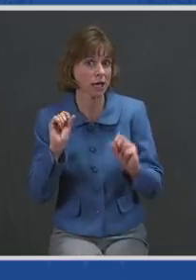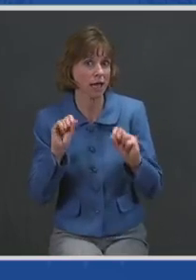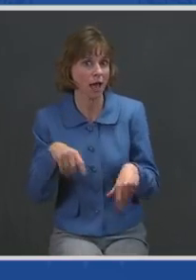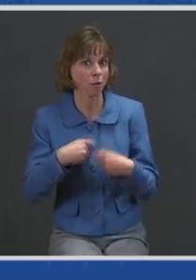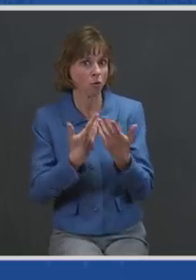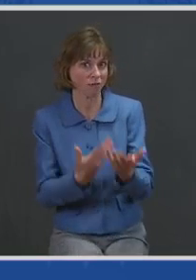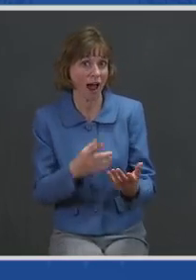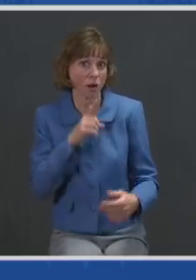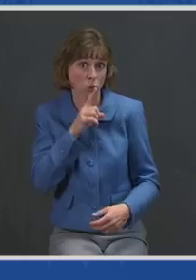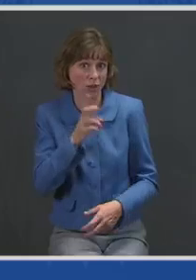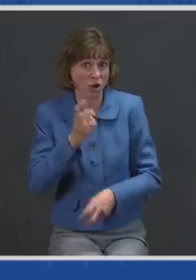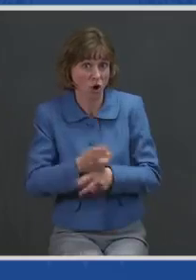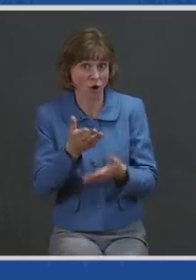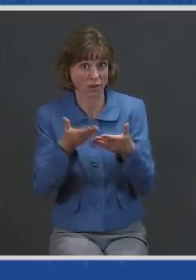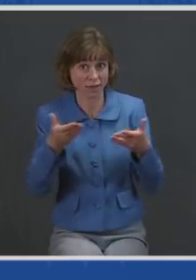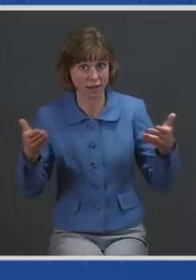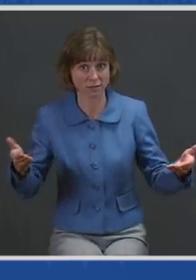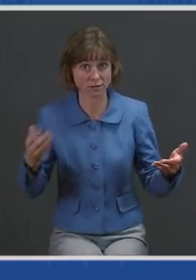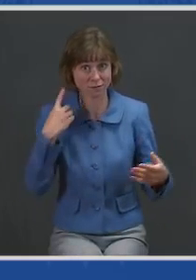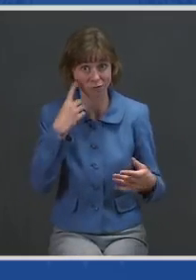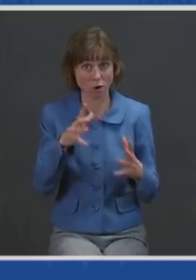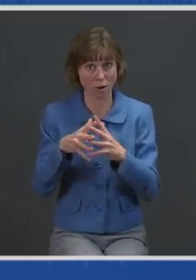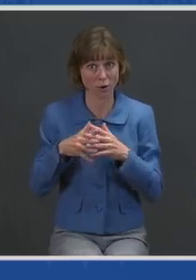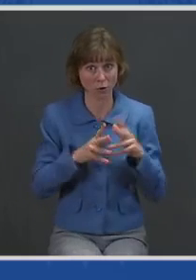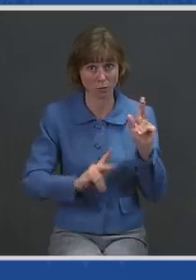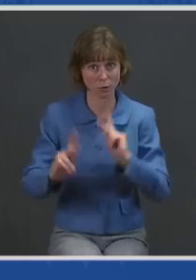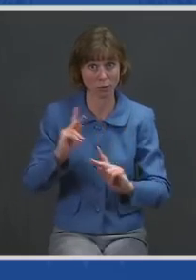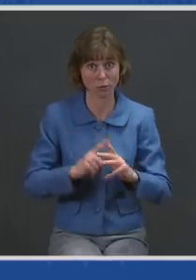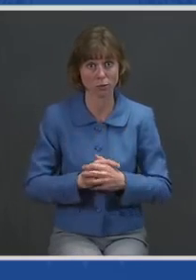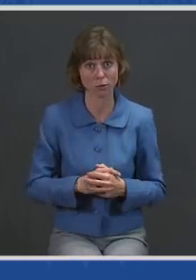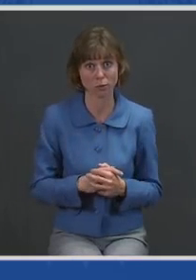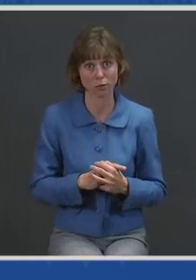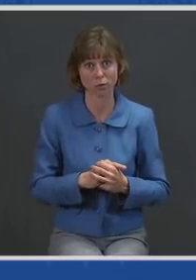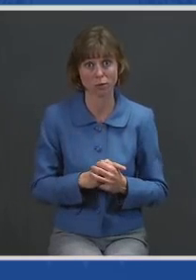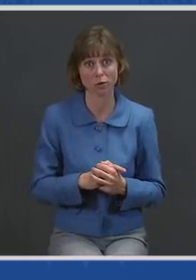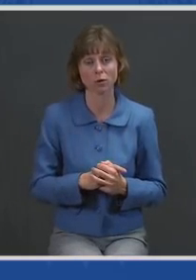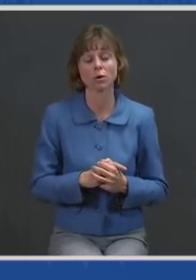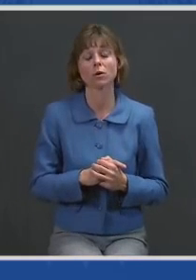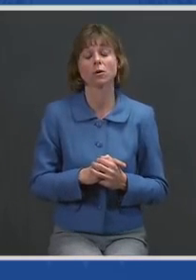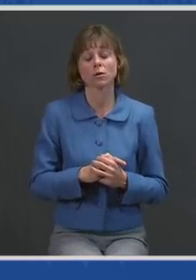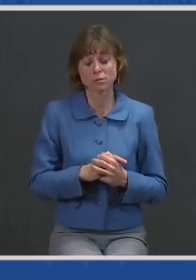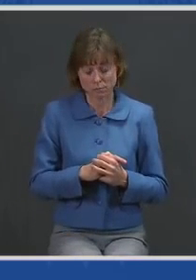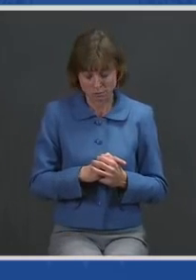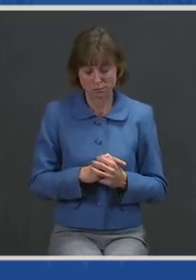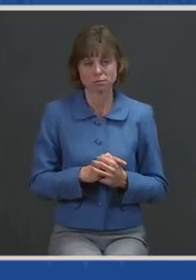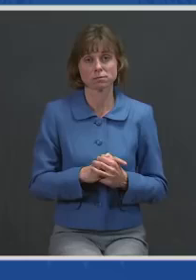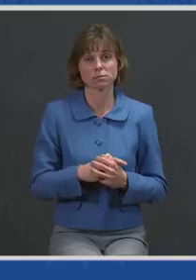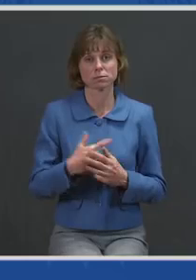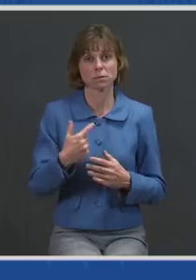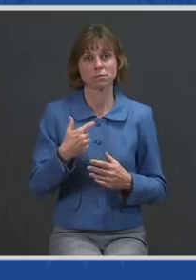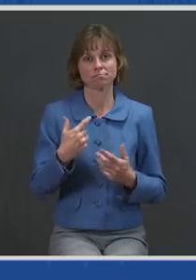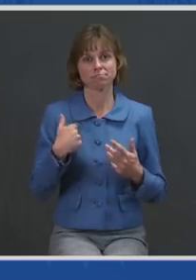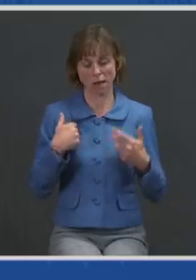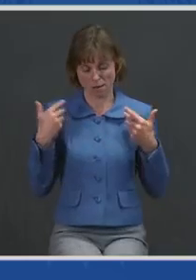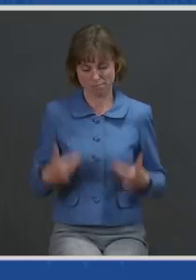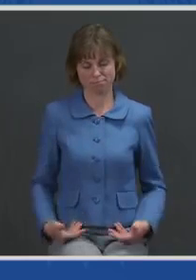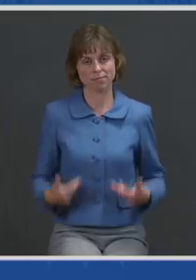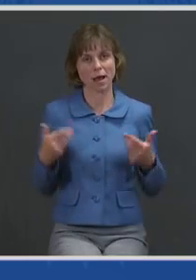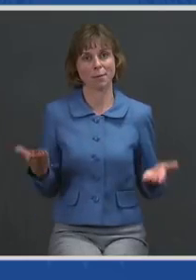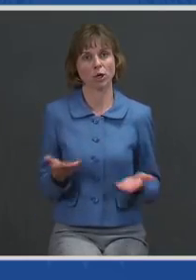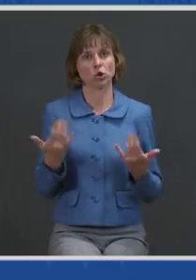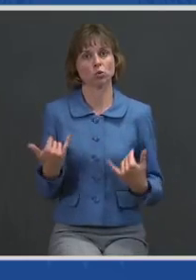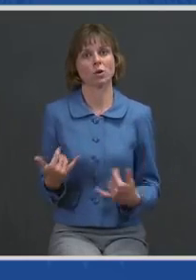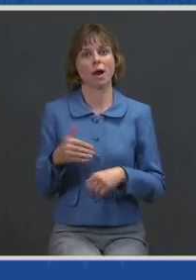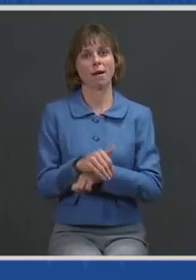on really hard things for the American people. But as I stand here tonight, we're proving once again